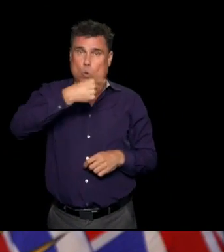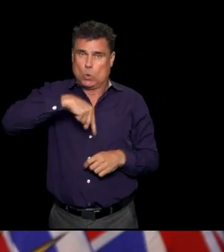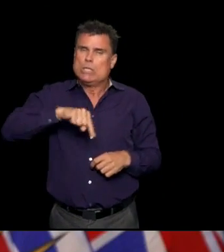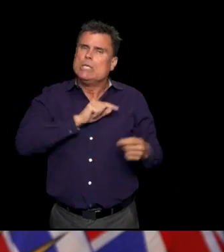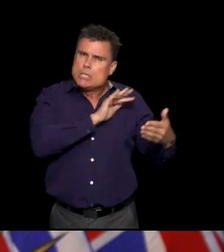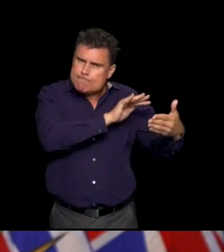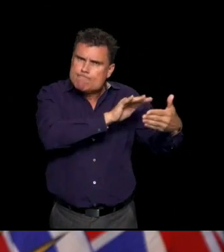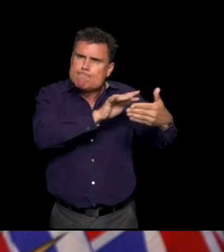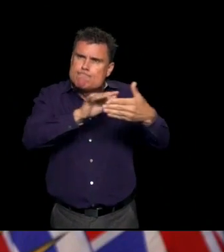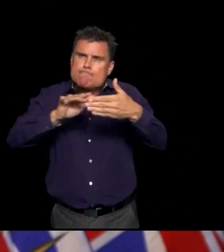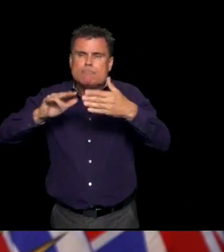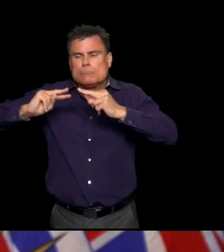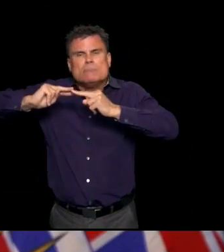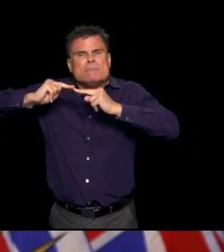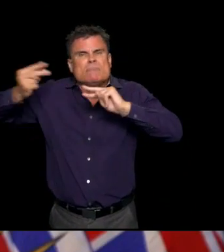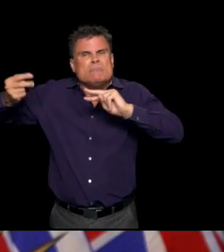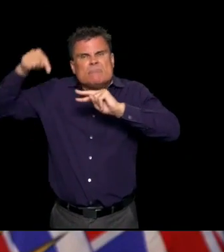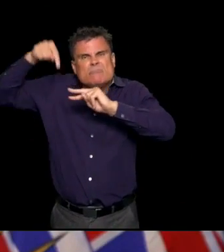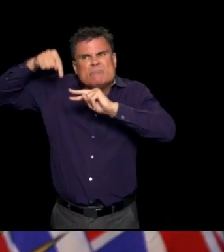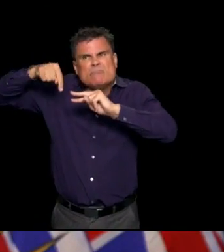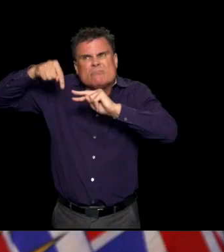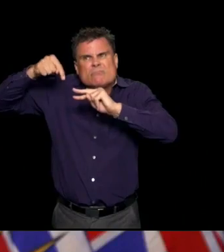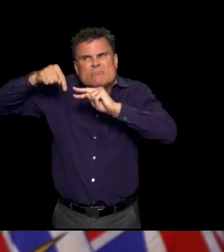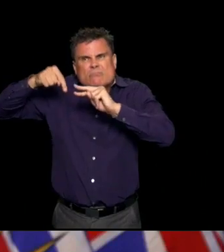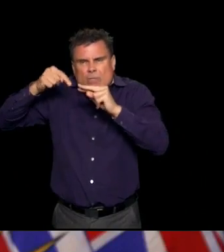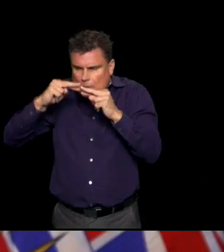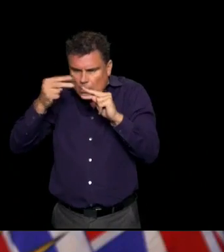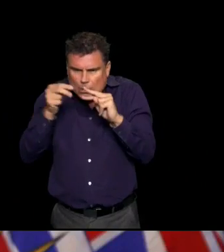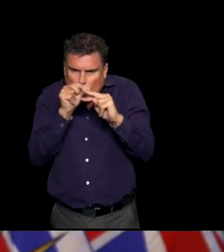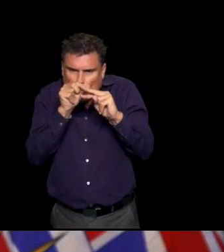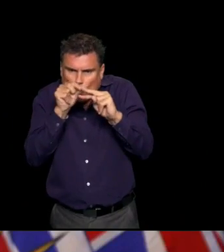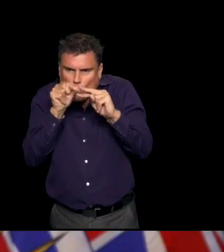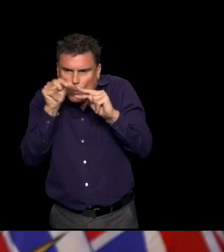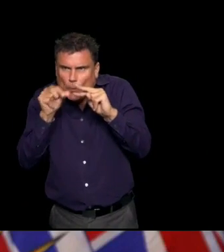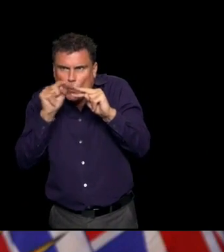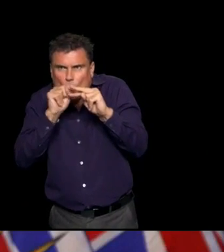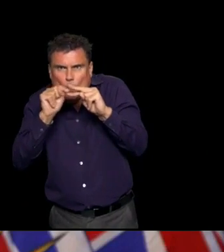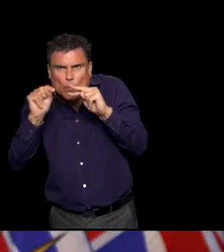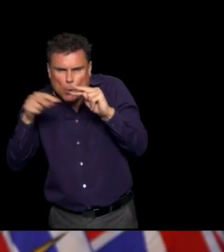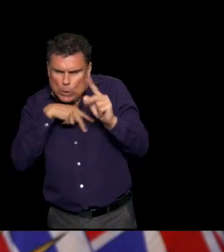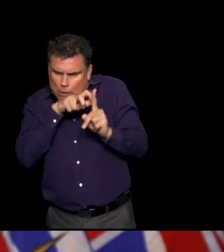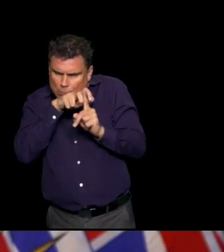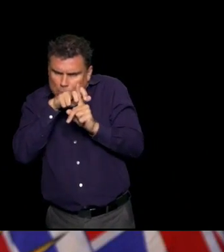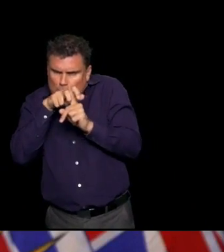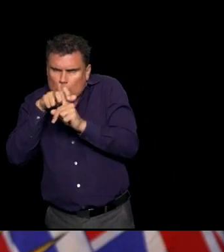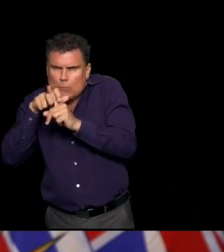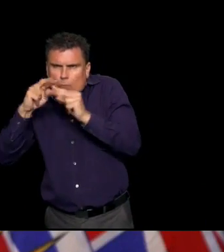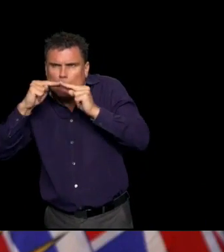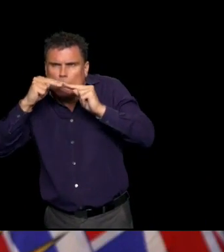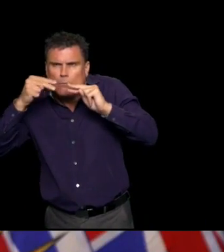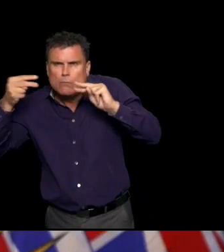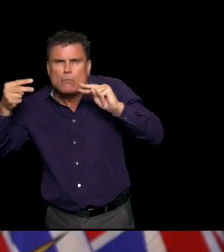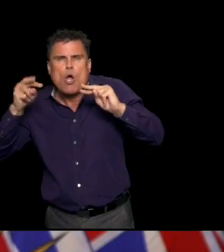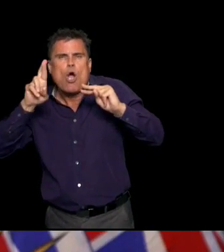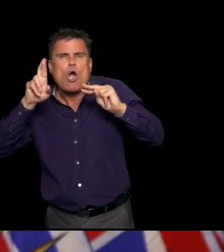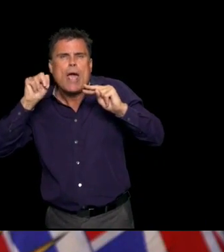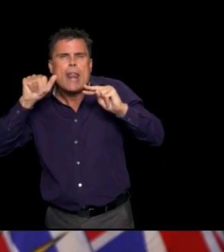the things that we're doing are the genomic sequencing. We are doing whole genome sequencing, we call it. all of the RNA